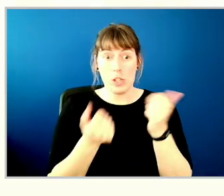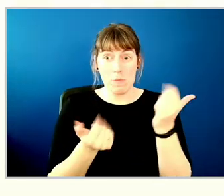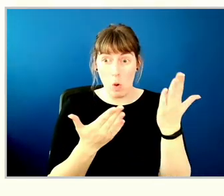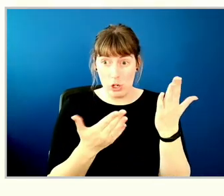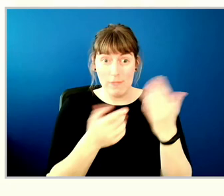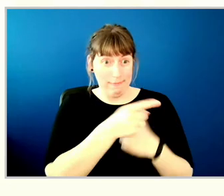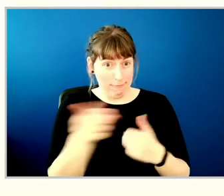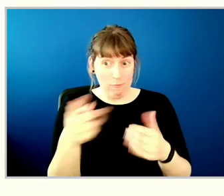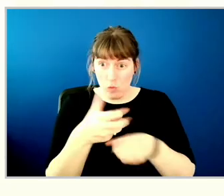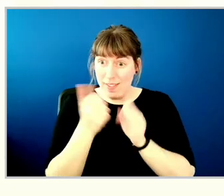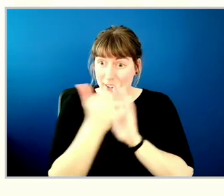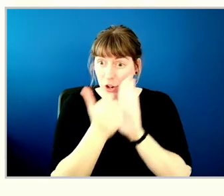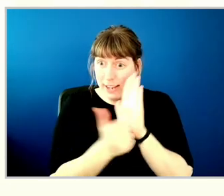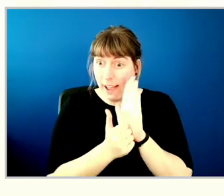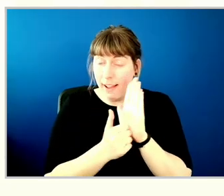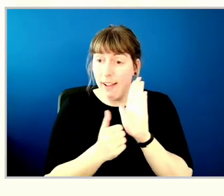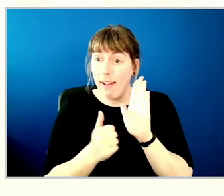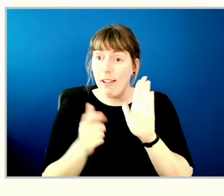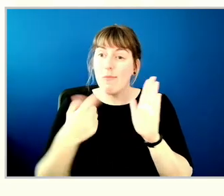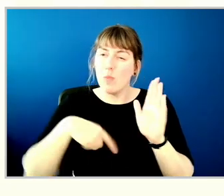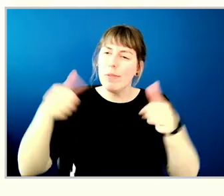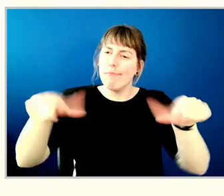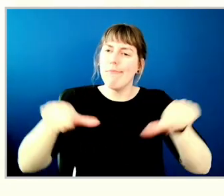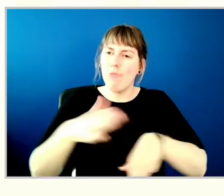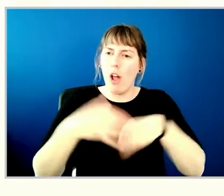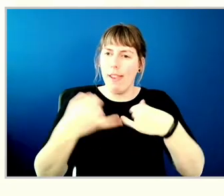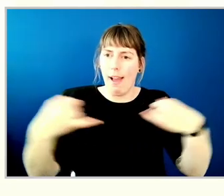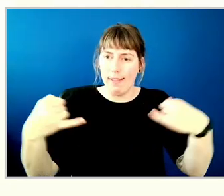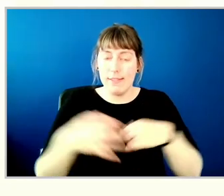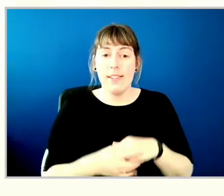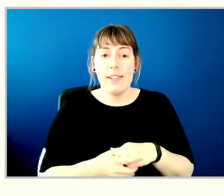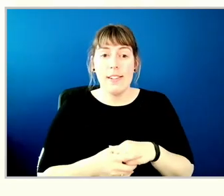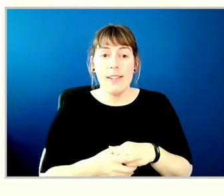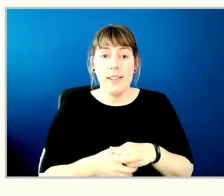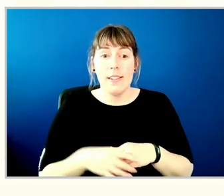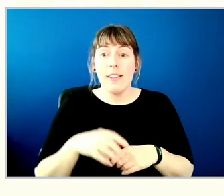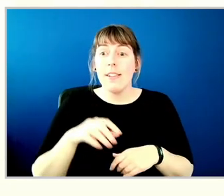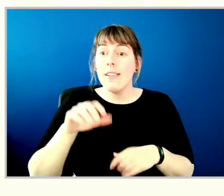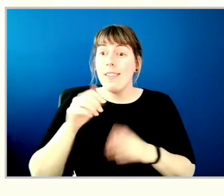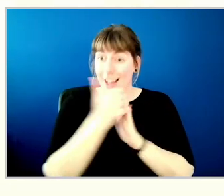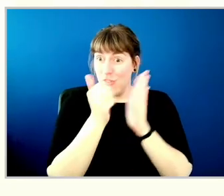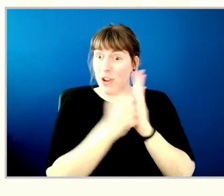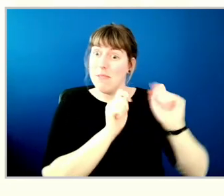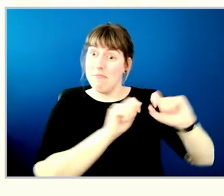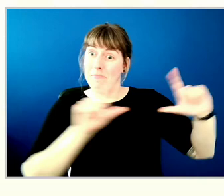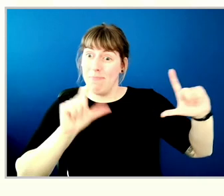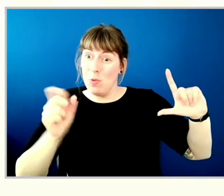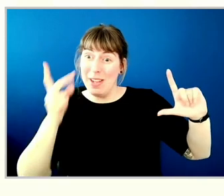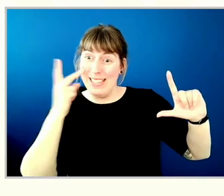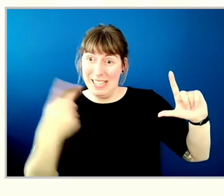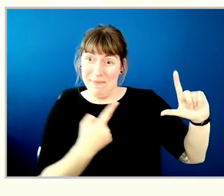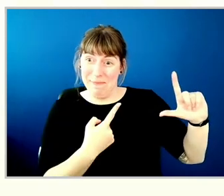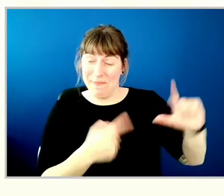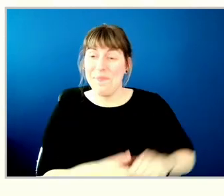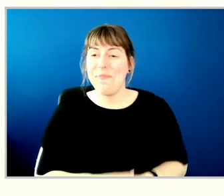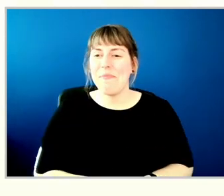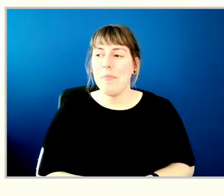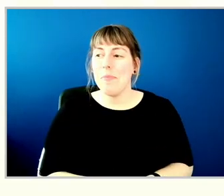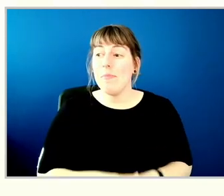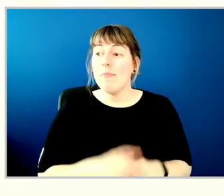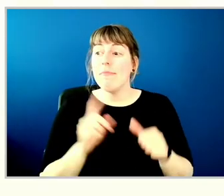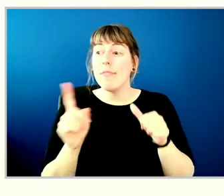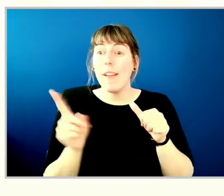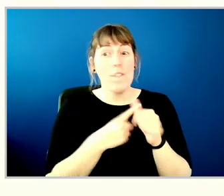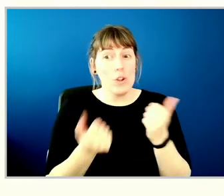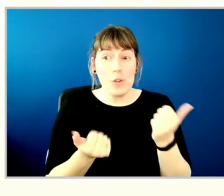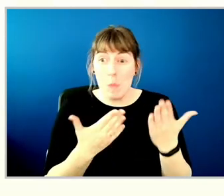in your package posted online, and we've also placed the agenda on the screens for your convenience. The first motion of the